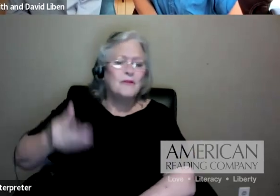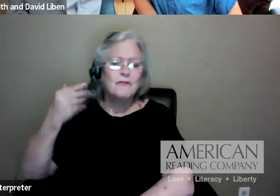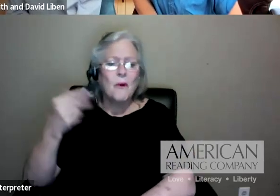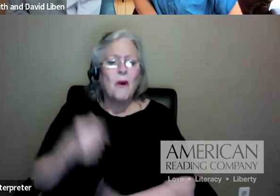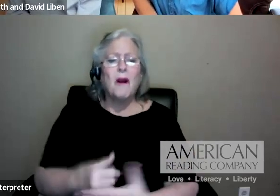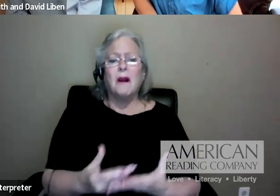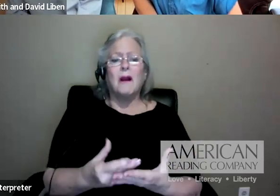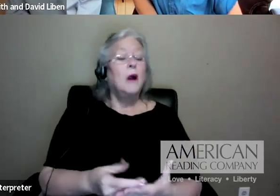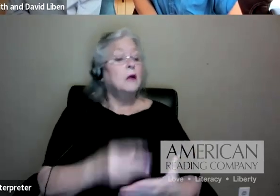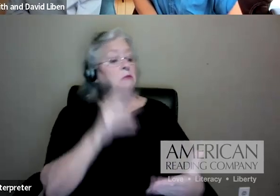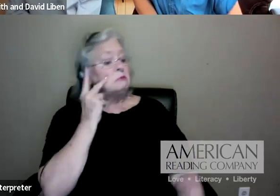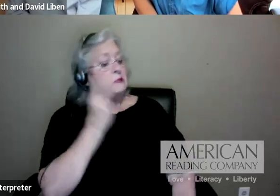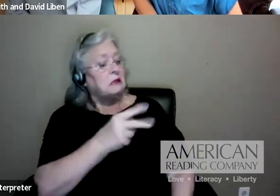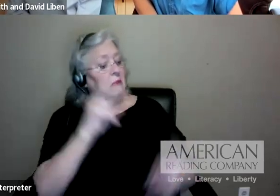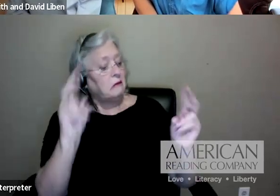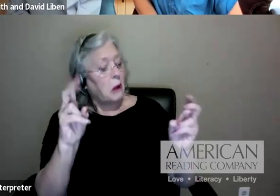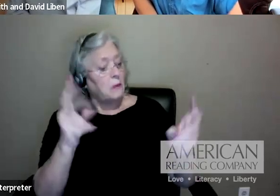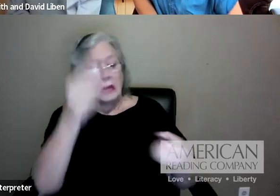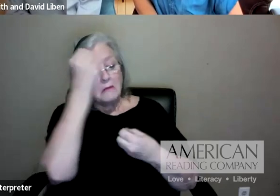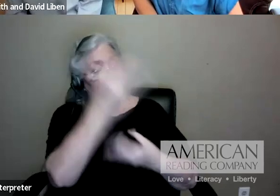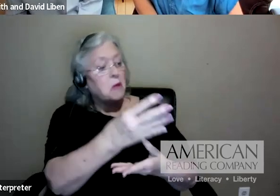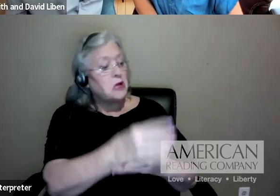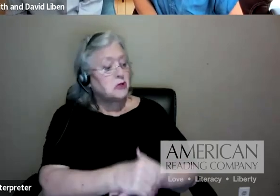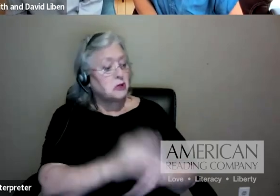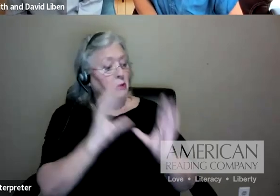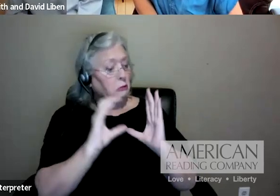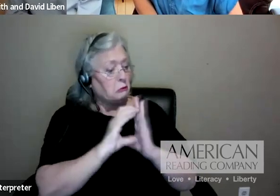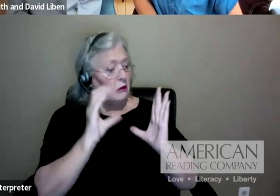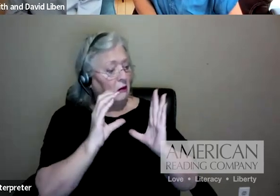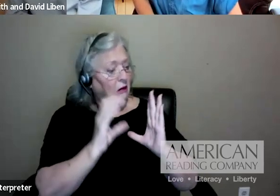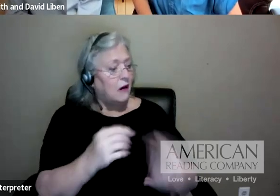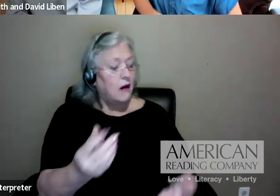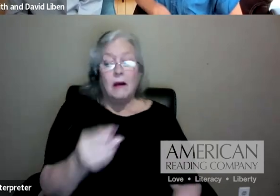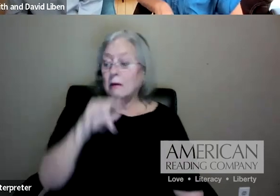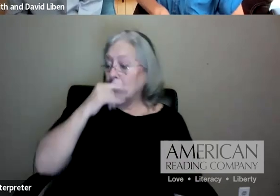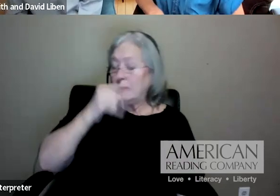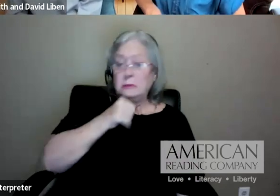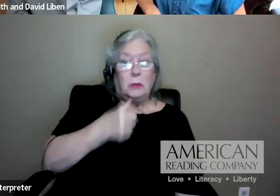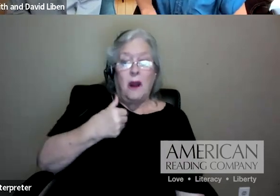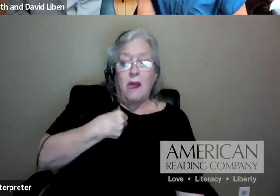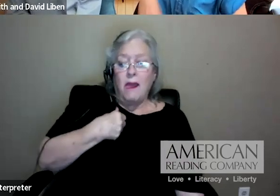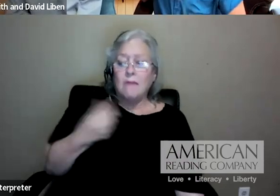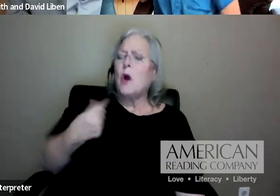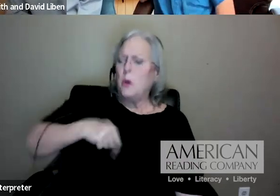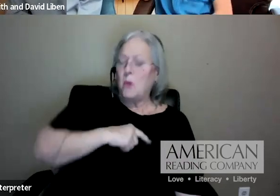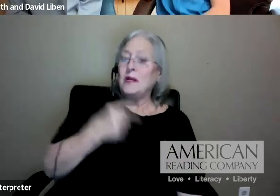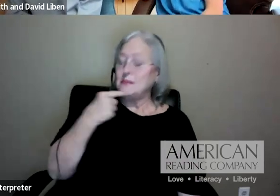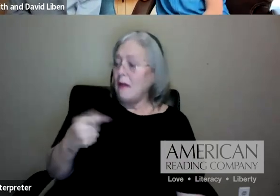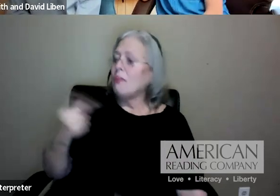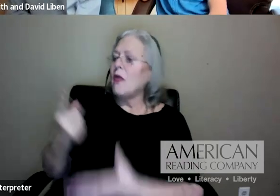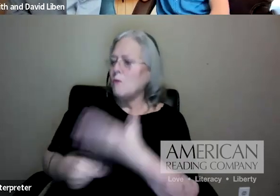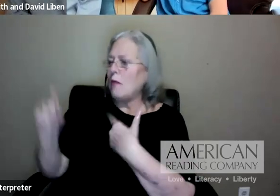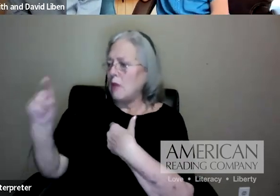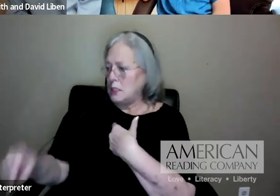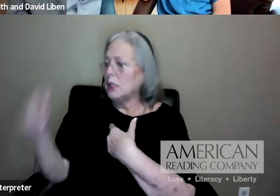text, that some of the kids don't have the information. Then we tell them what they need to know, and we tell them what's in this text. That's not